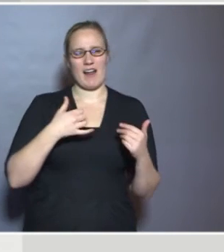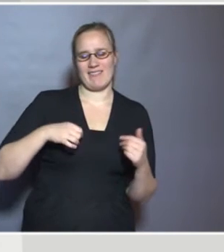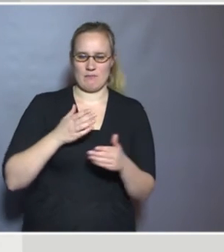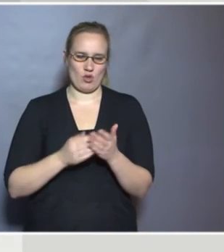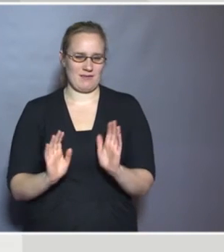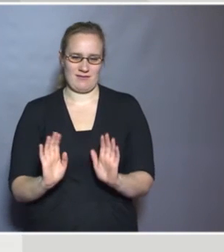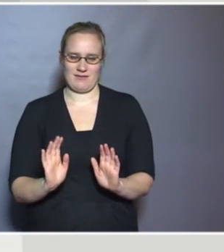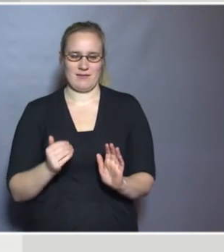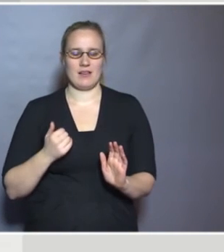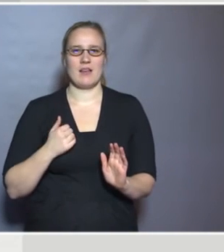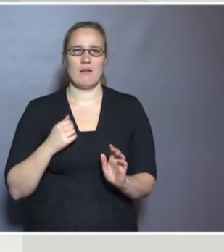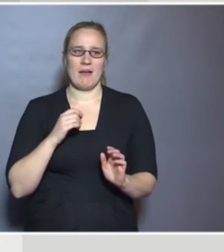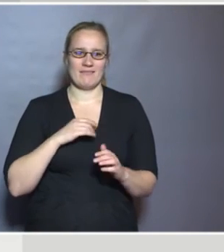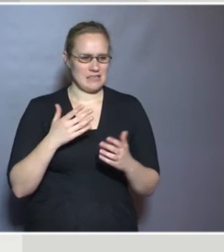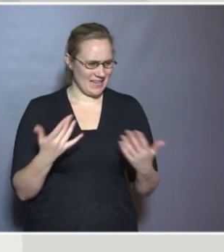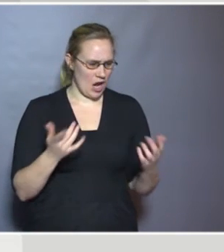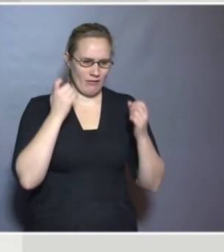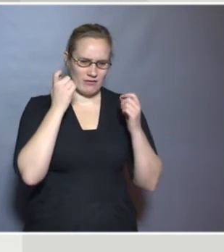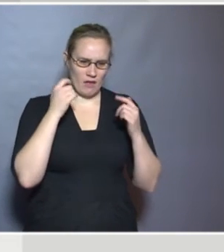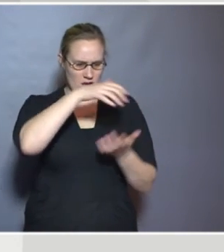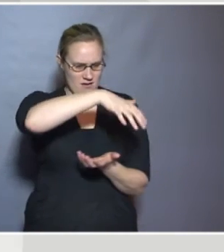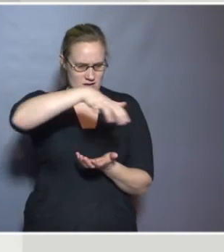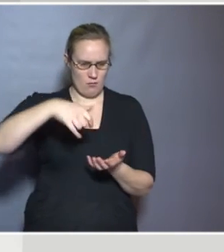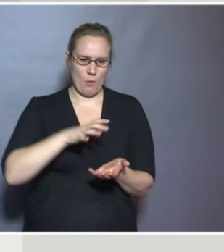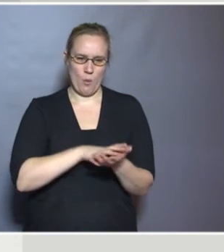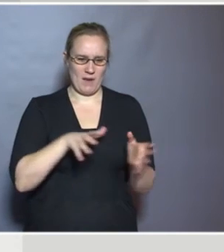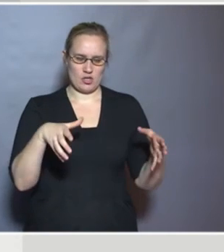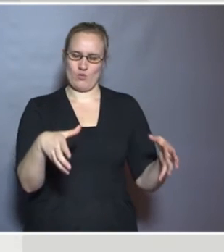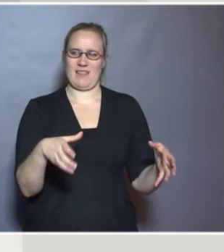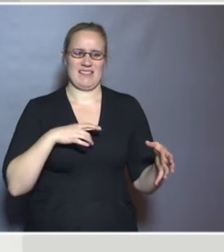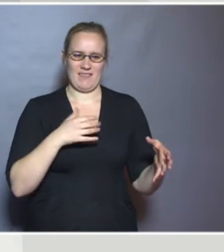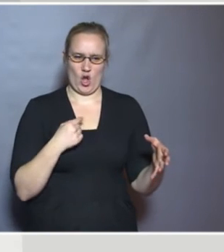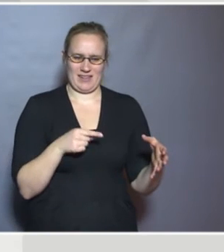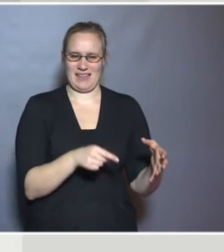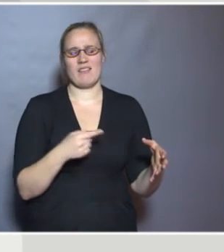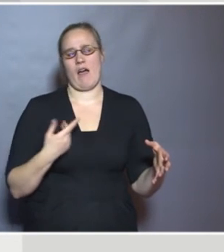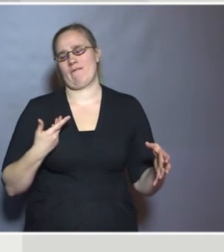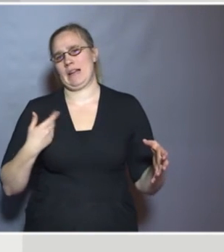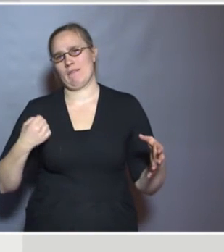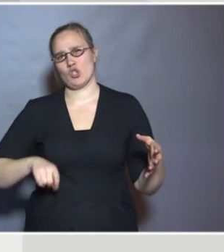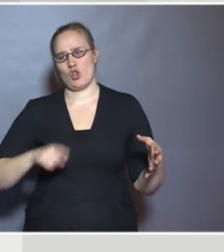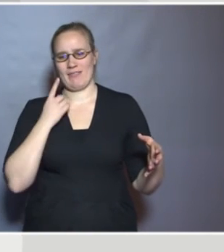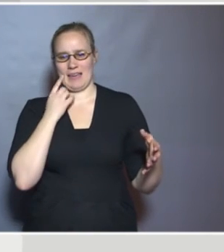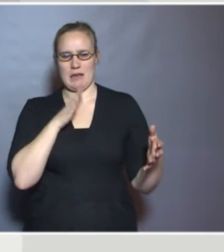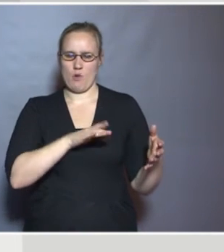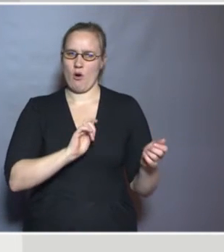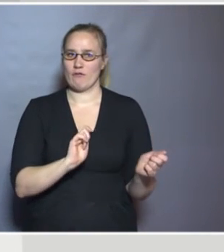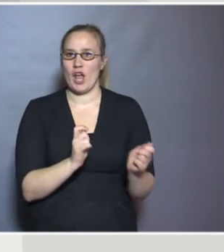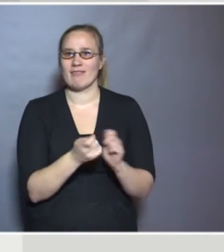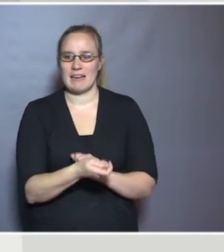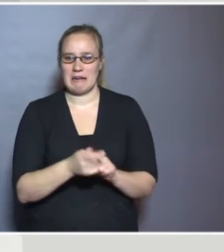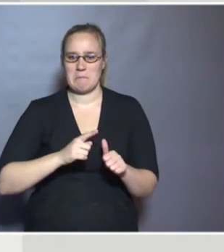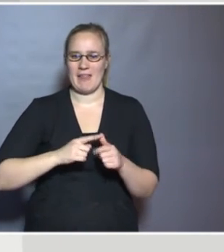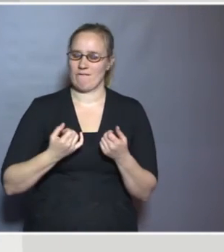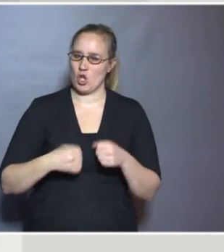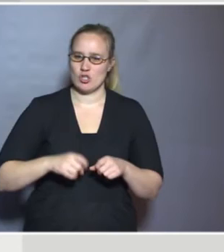But if we don't have data on these populations, it's very difficult to think about changes, to think